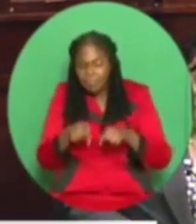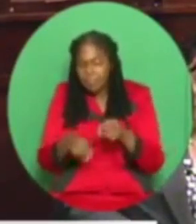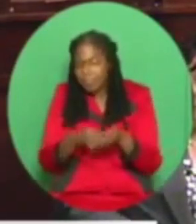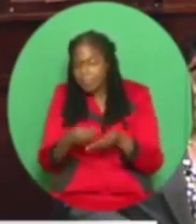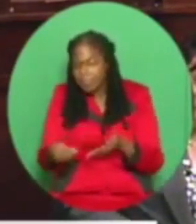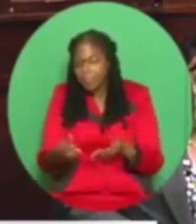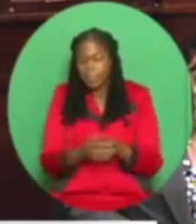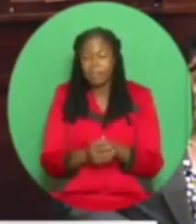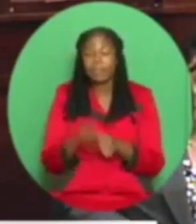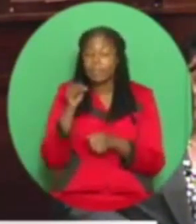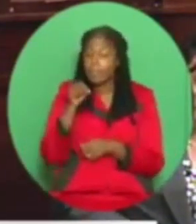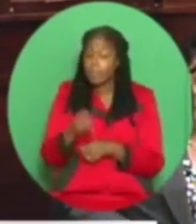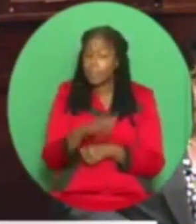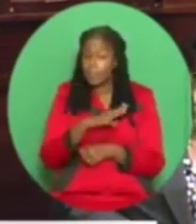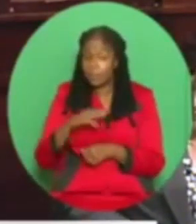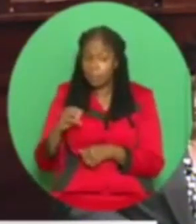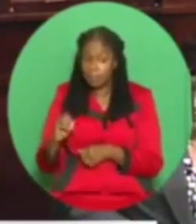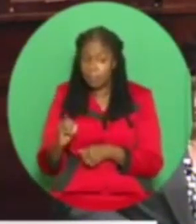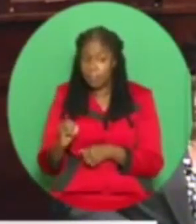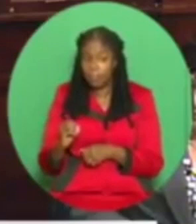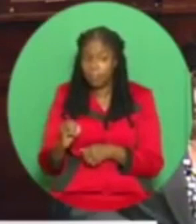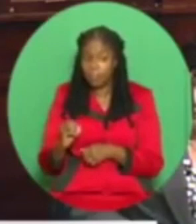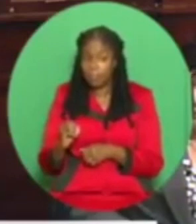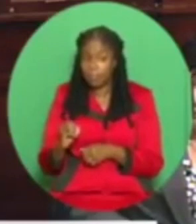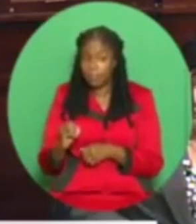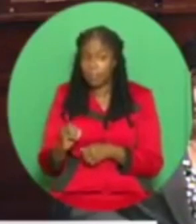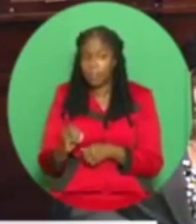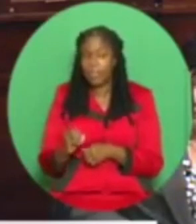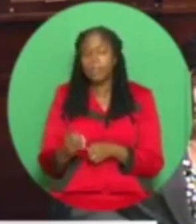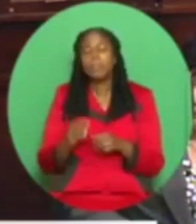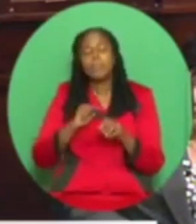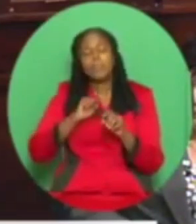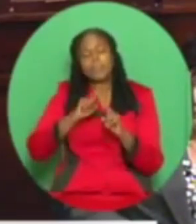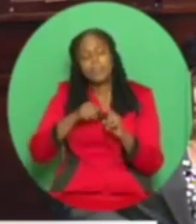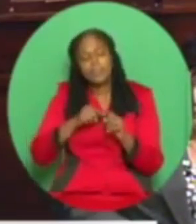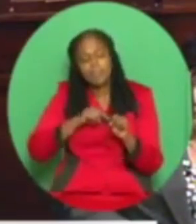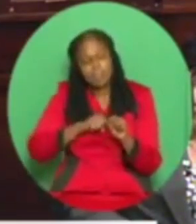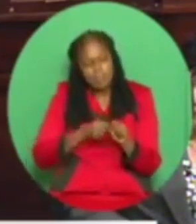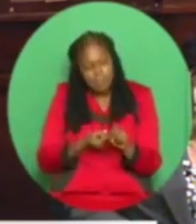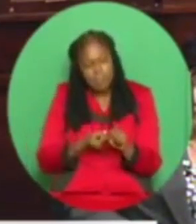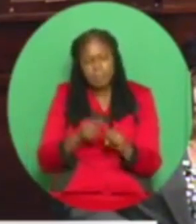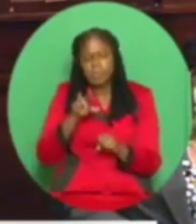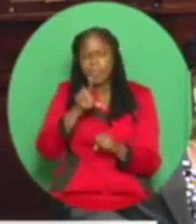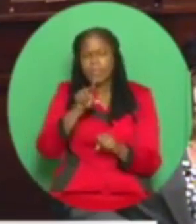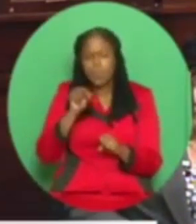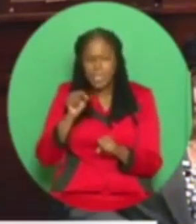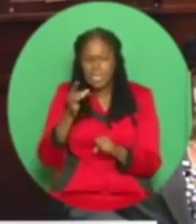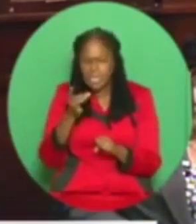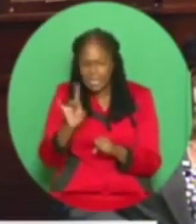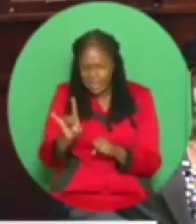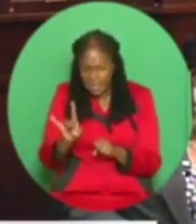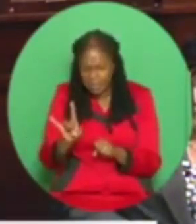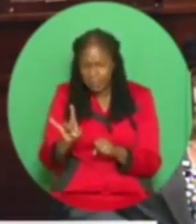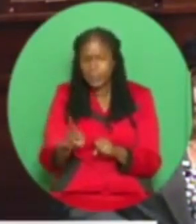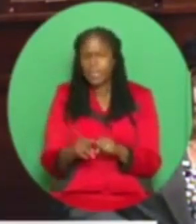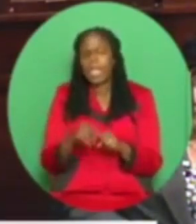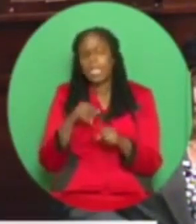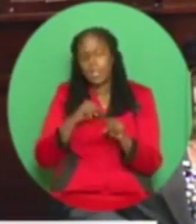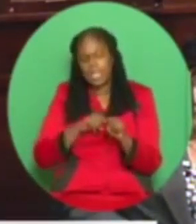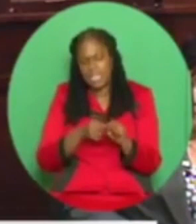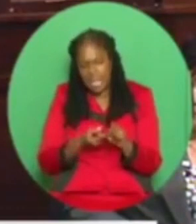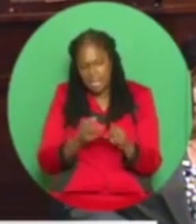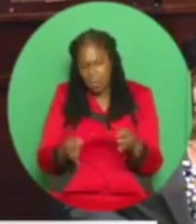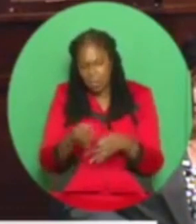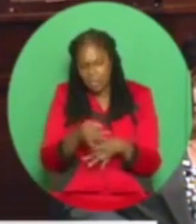this company established in 2018 a commencement of their offices, but let me be absolutely correct. Date of